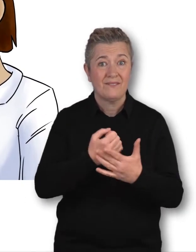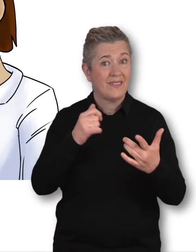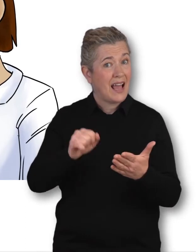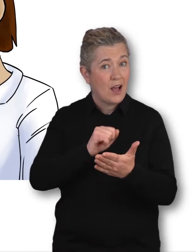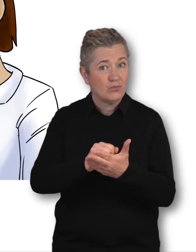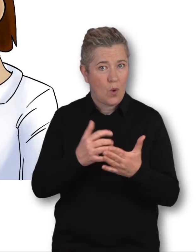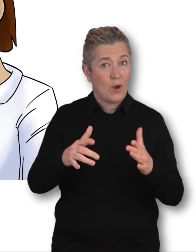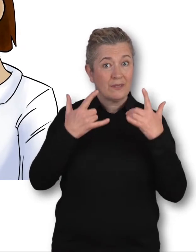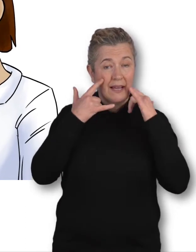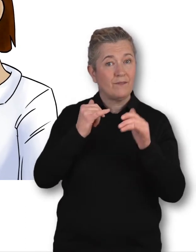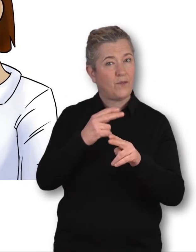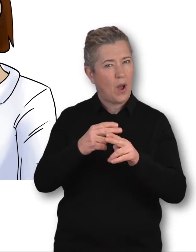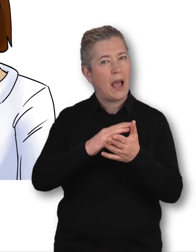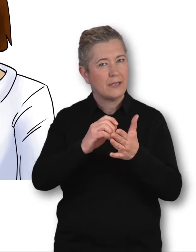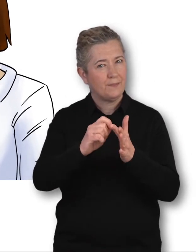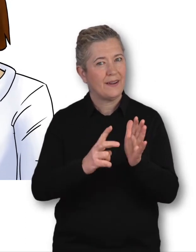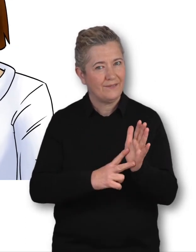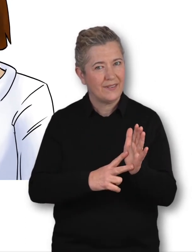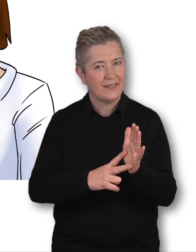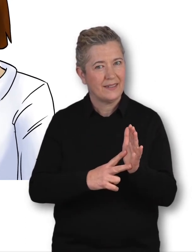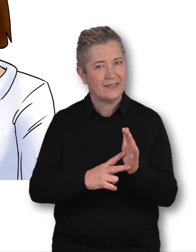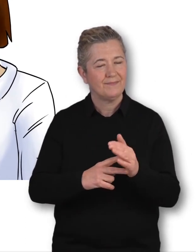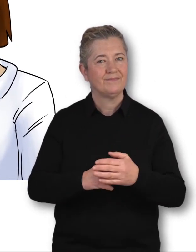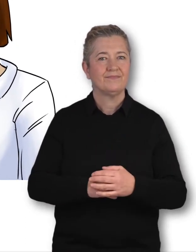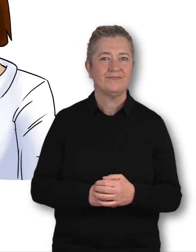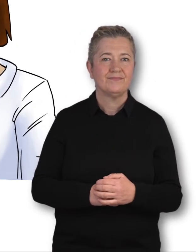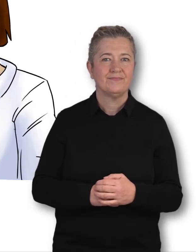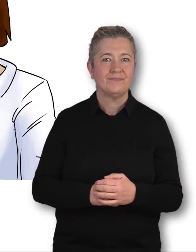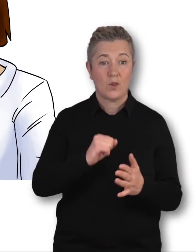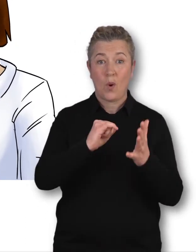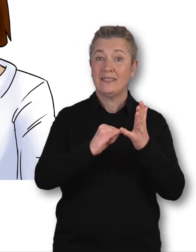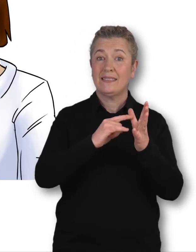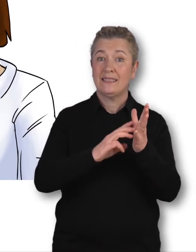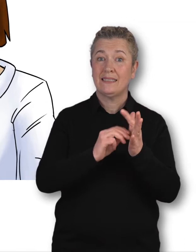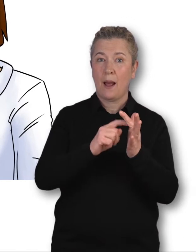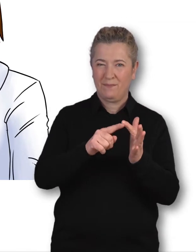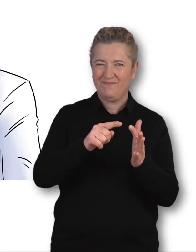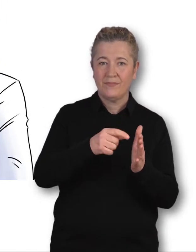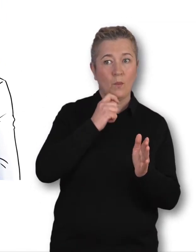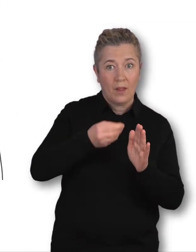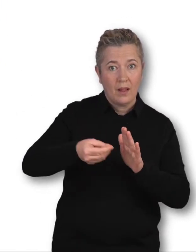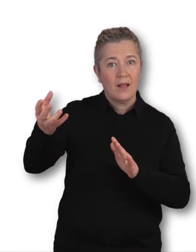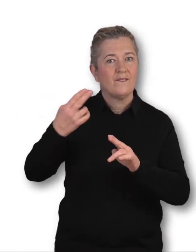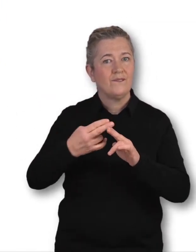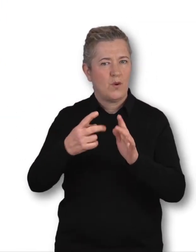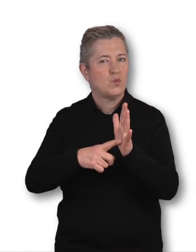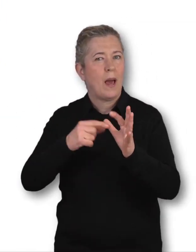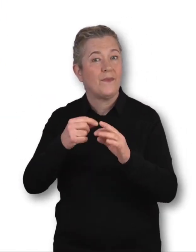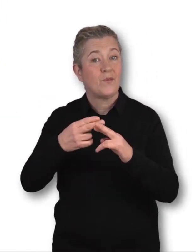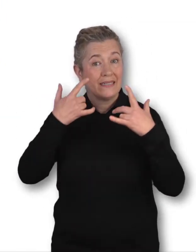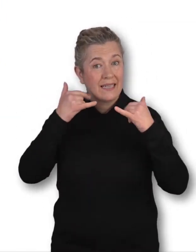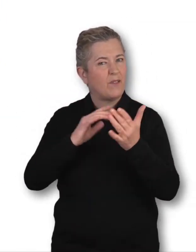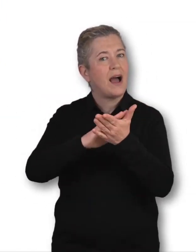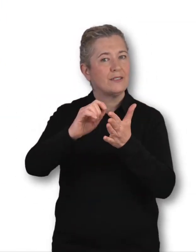for HPV. Your sample will be sent to a lab so they can test it for HPV. If they